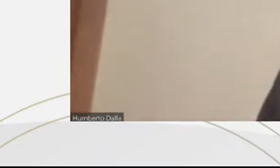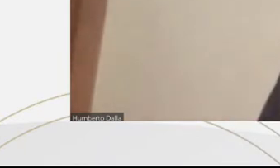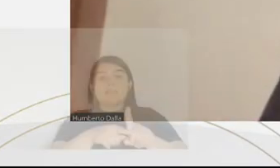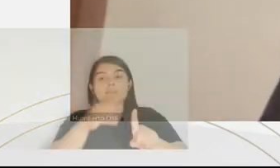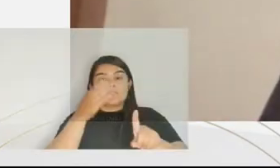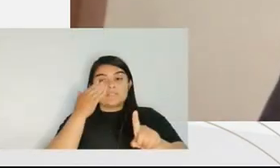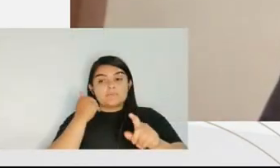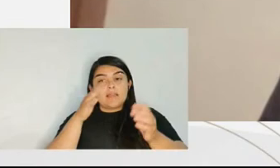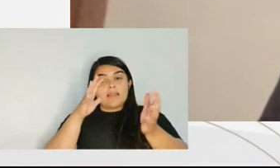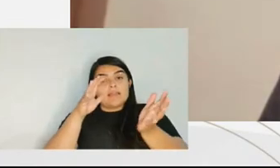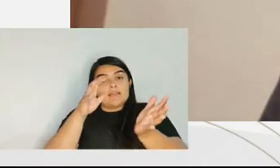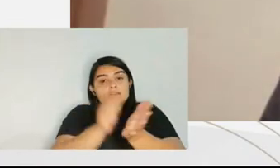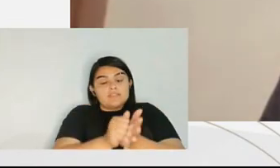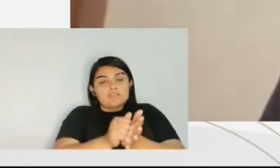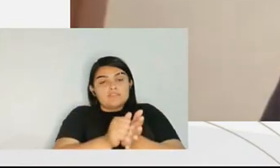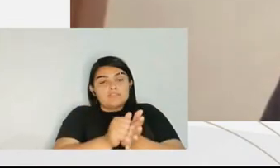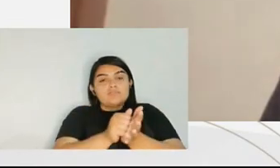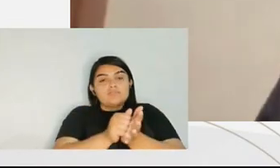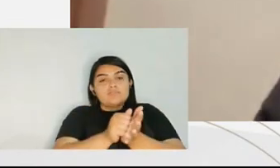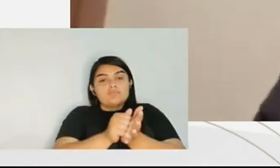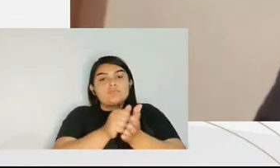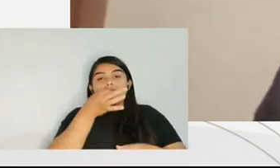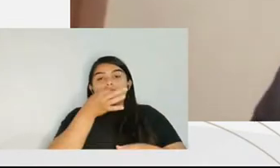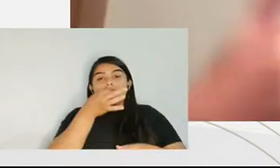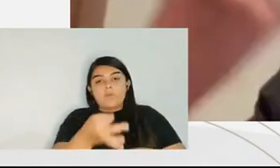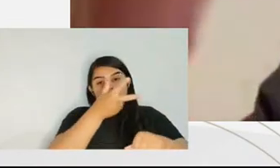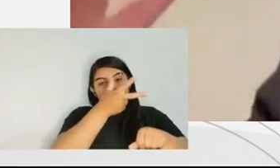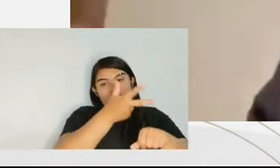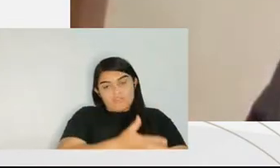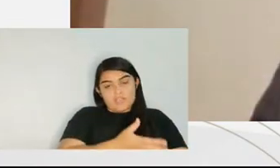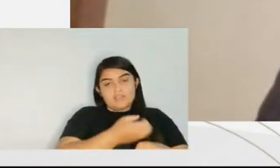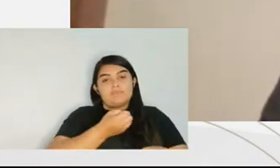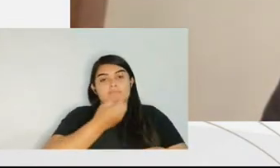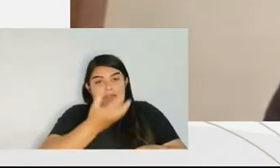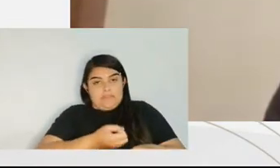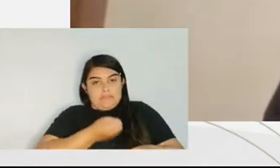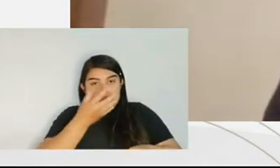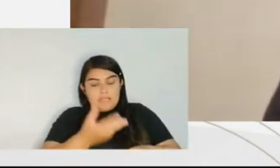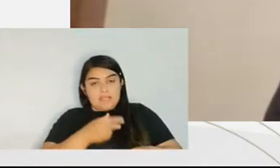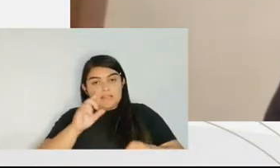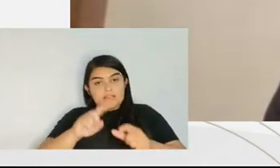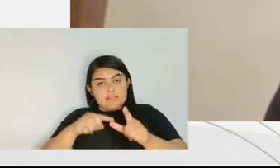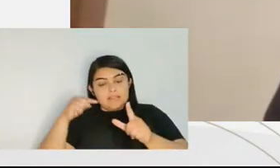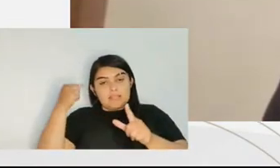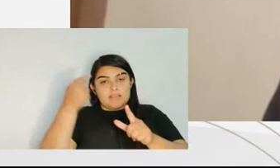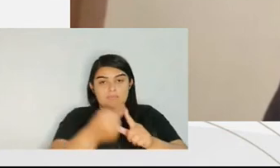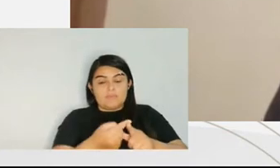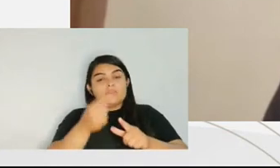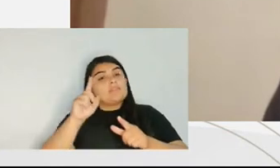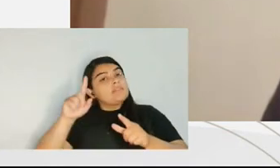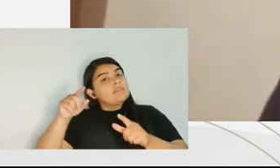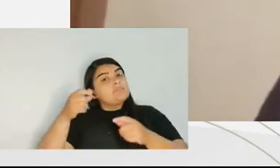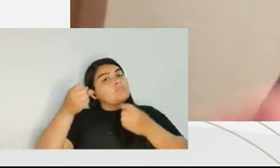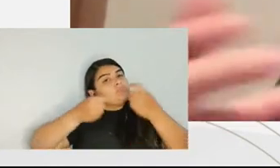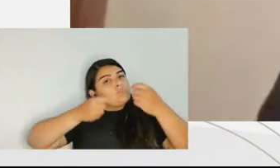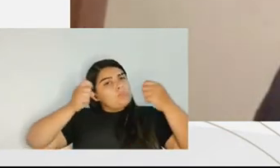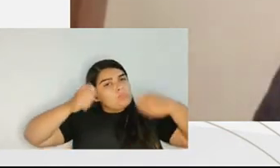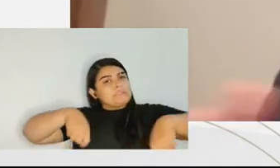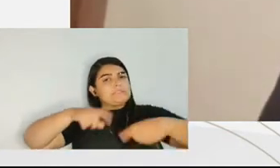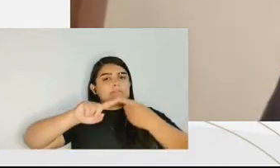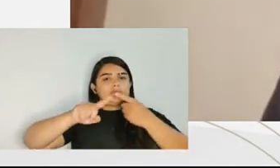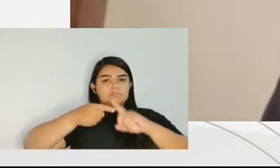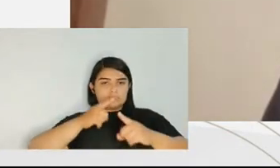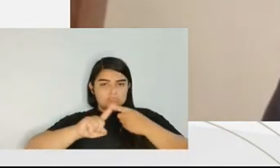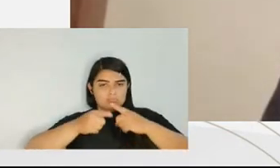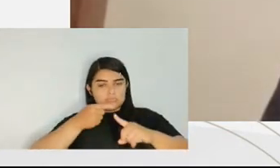the other issue to register in video and audio, even for them to then